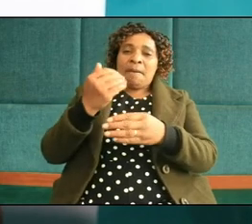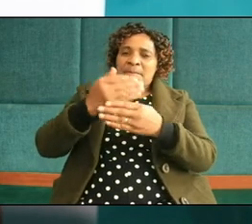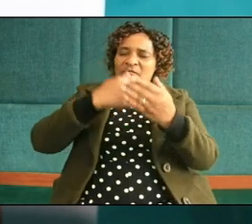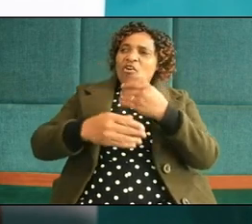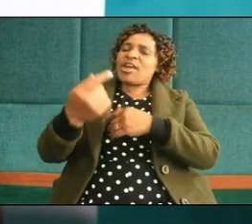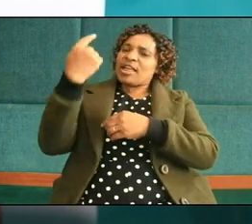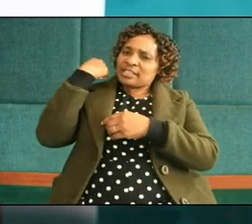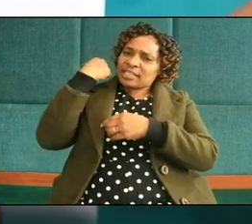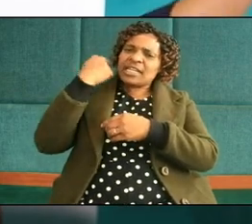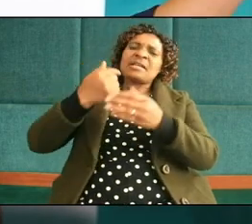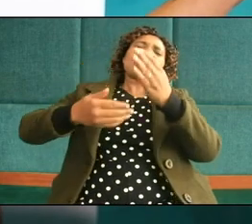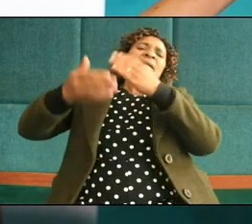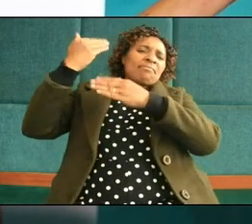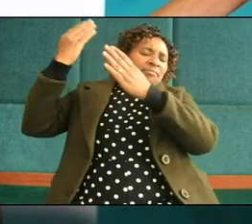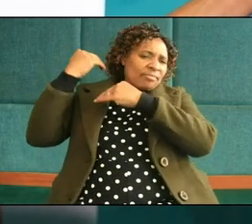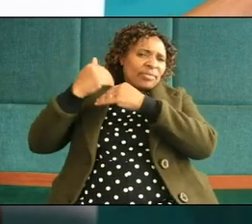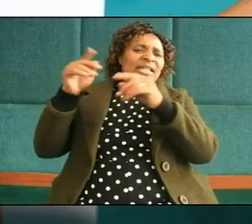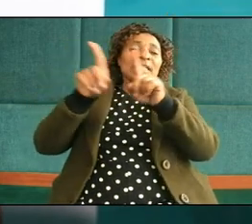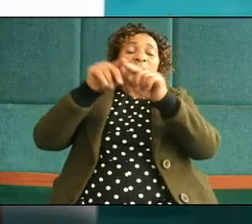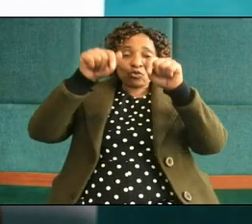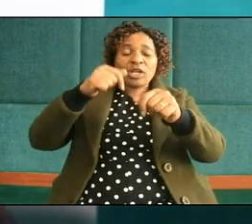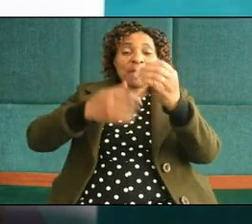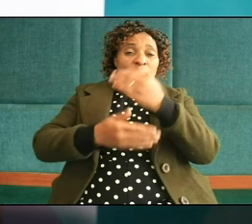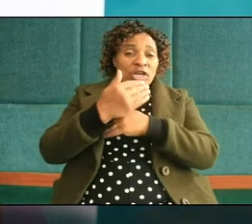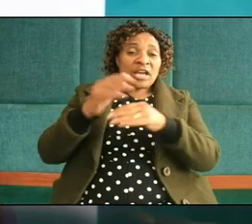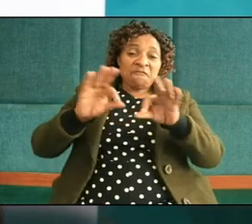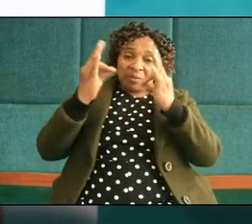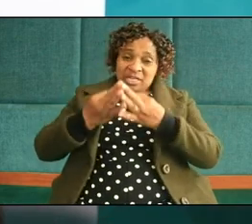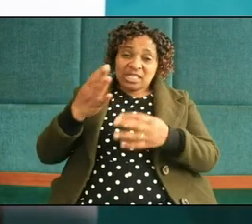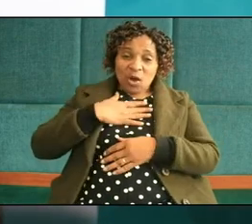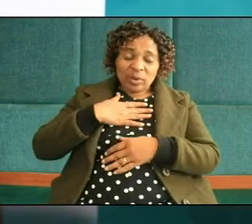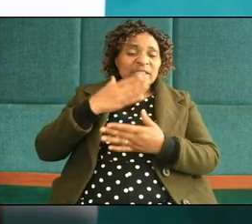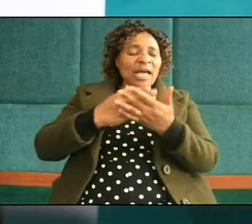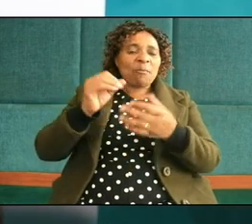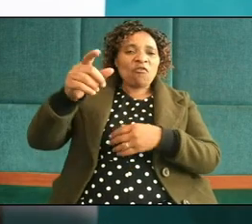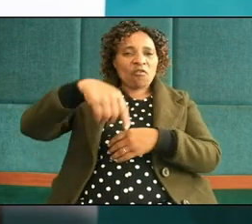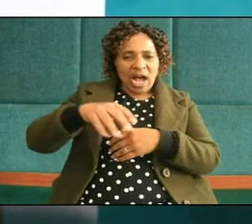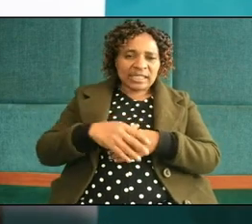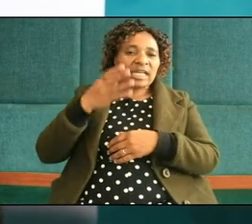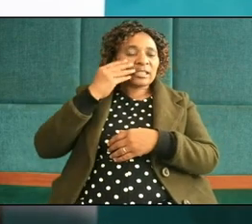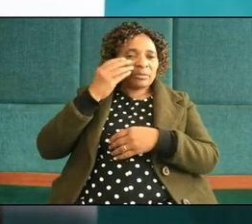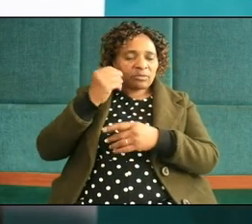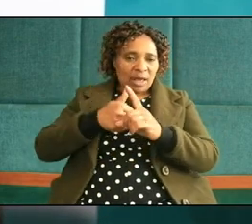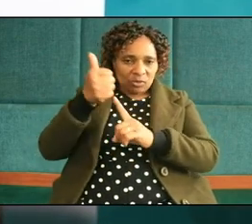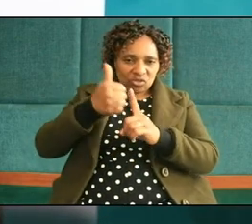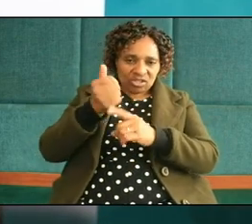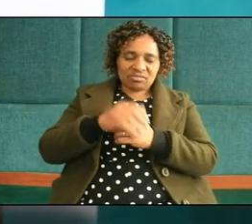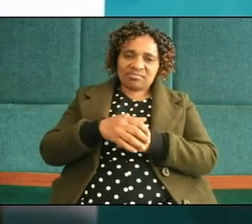last week even this morning in our families some of us have experienced abuse